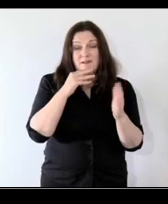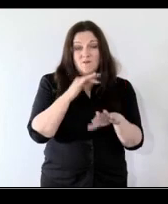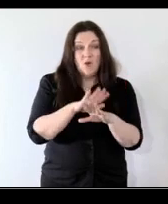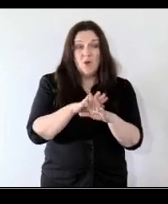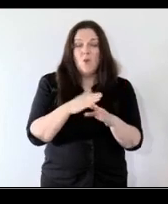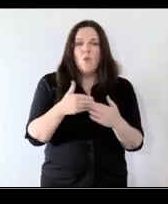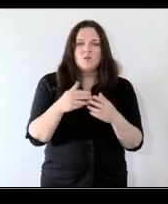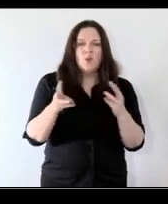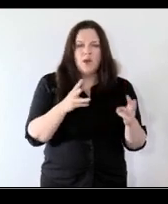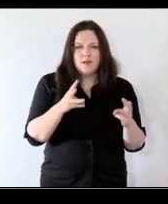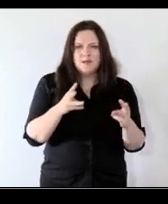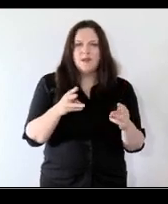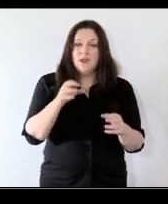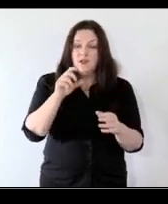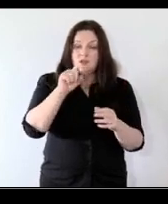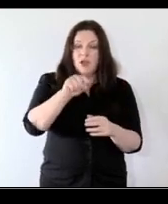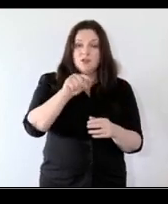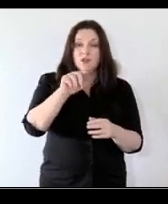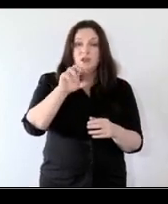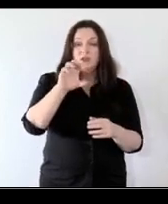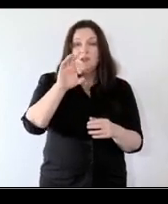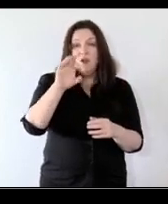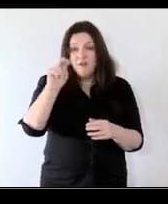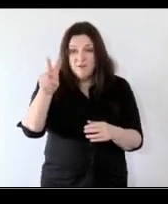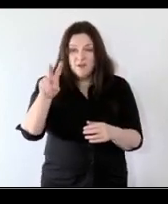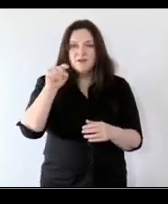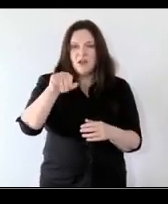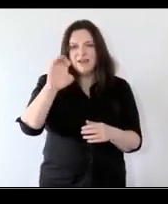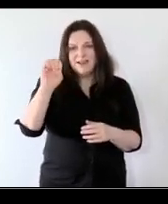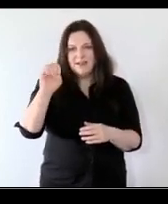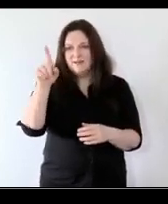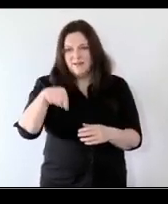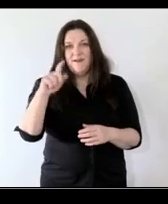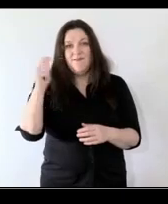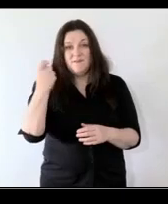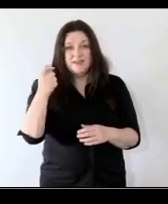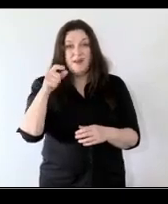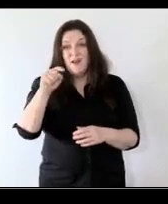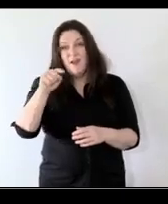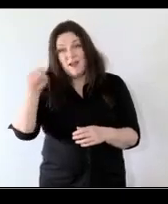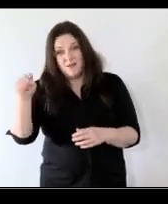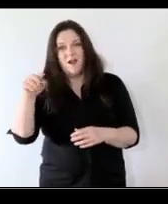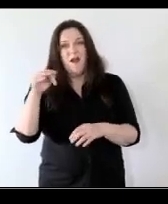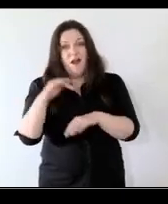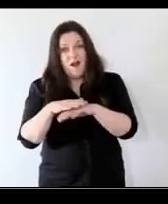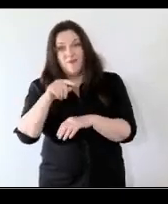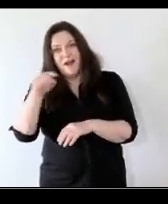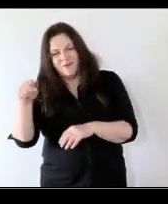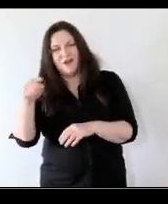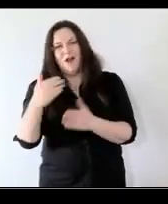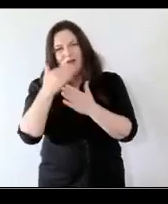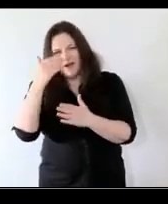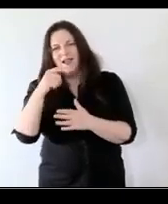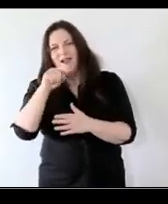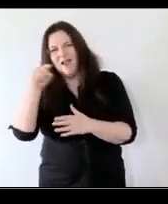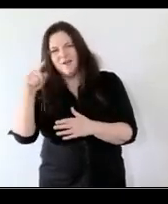going to whatworks.gov.ie forward slash festival hyphen of hyphen learning hyphen 20